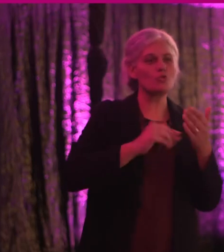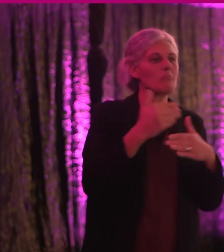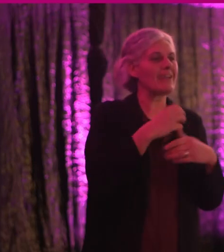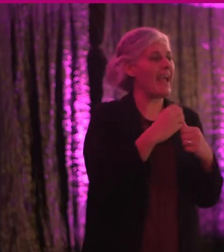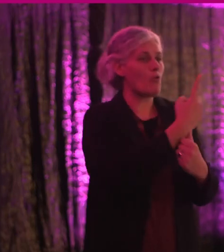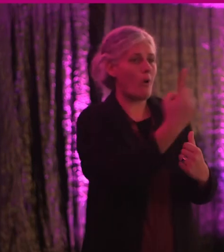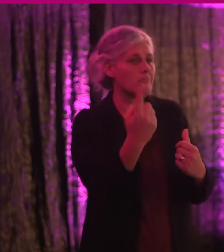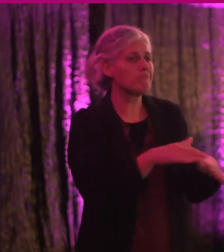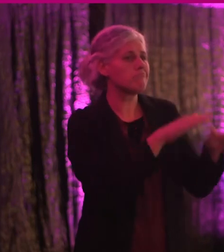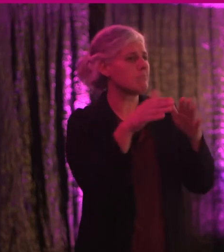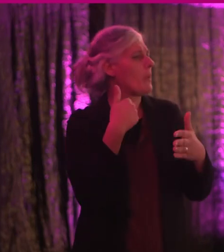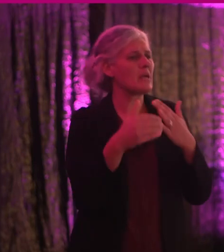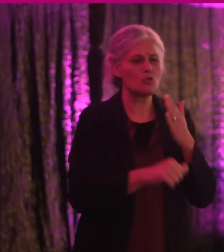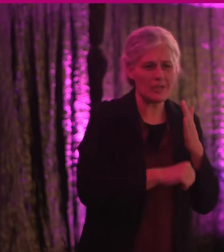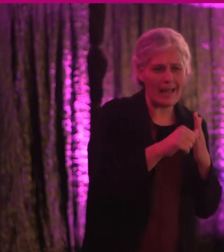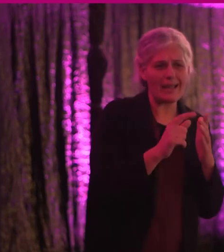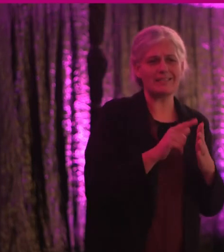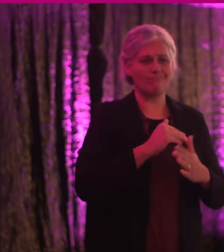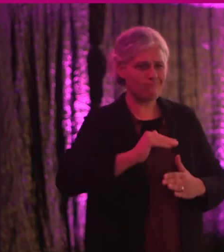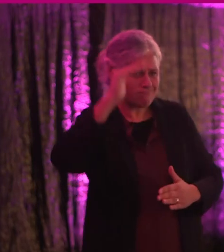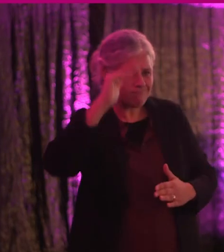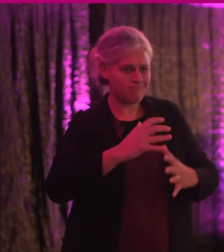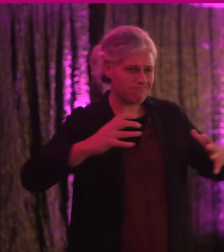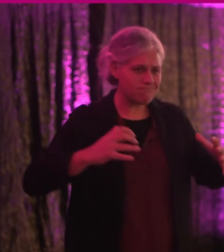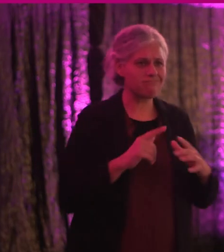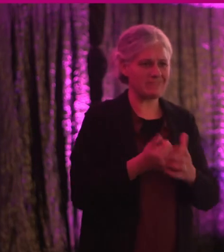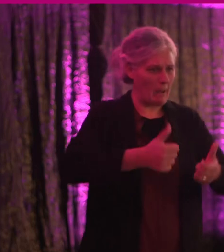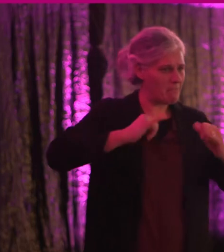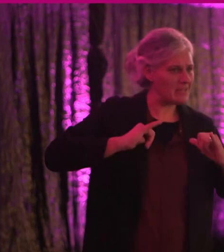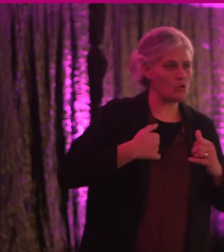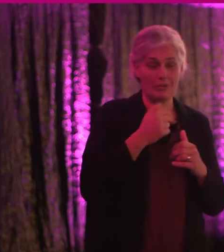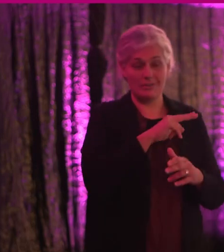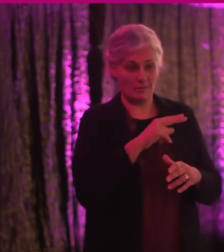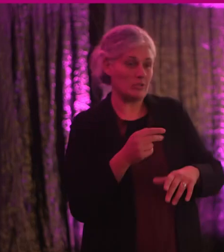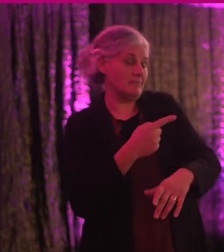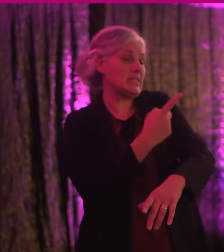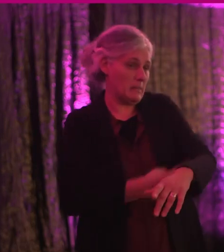everyone, regardless of age, size, ability or disability.